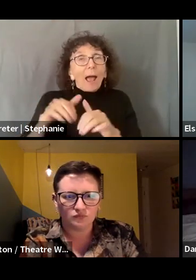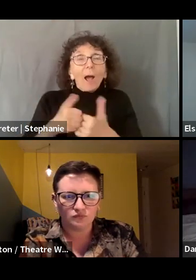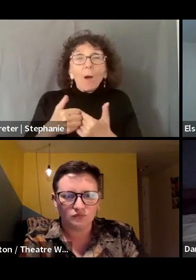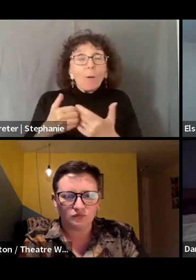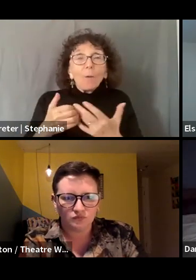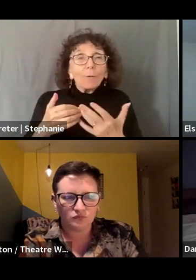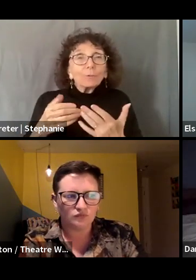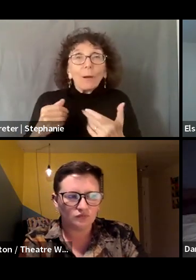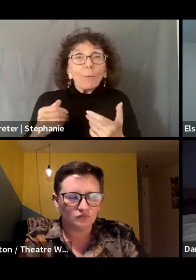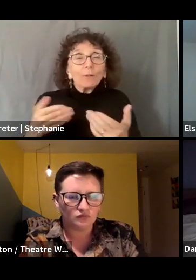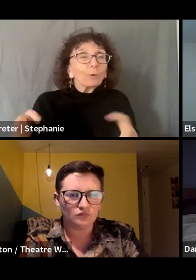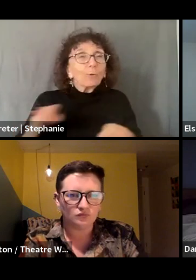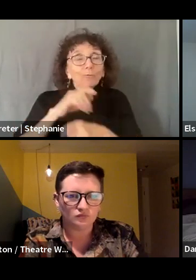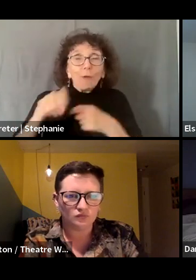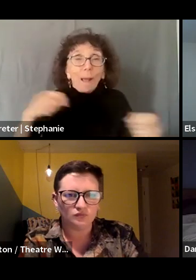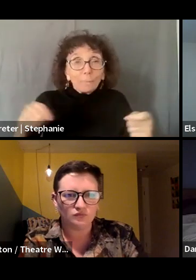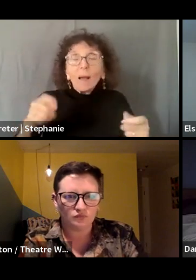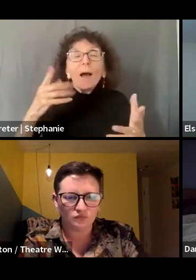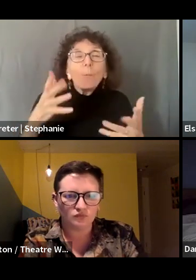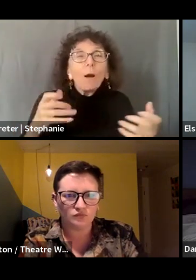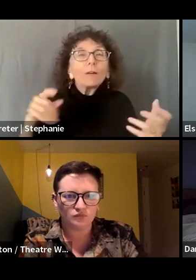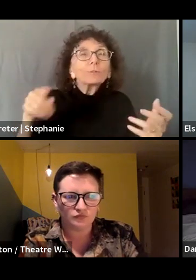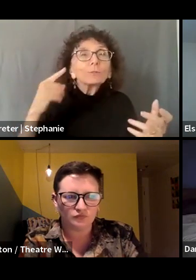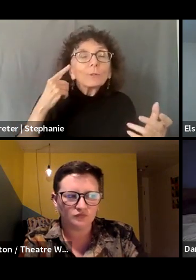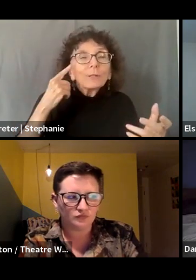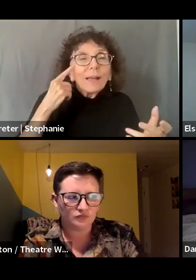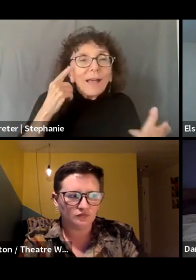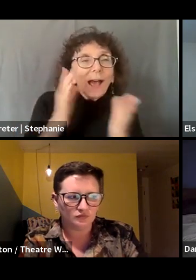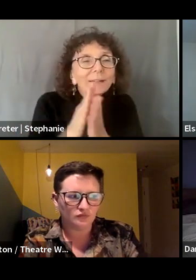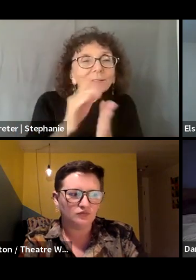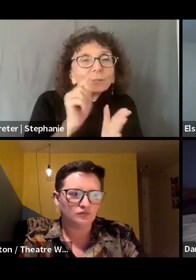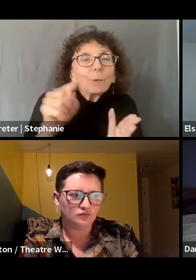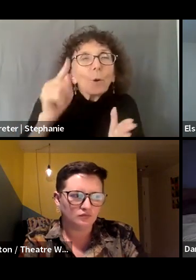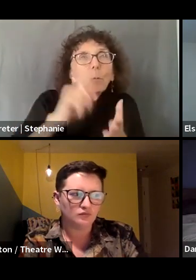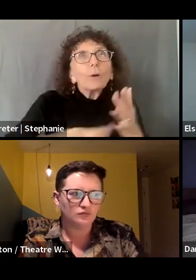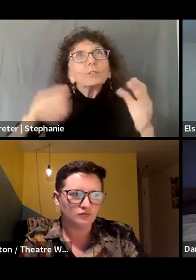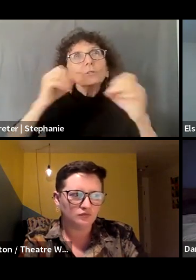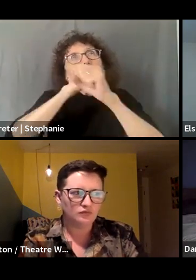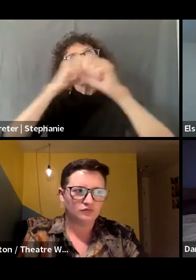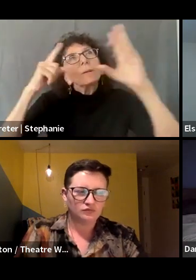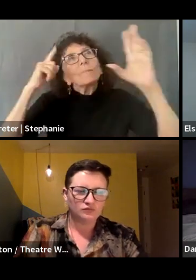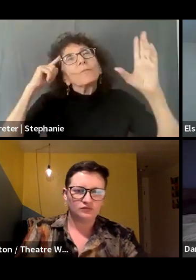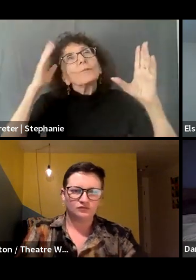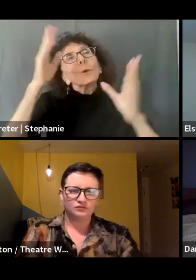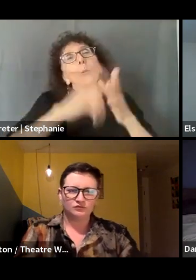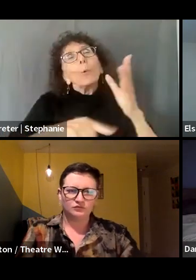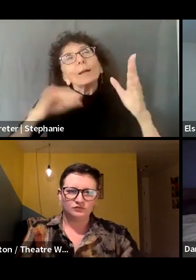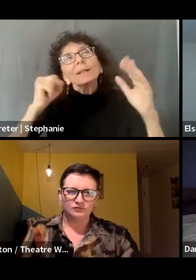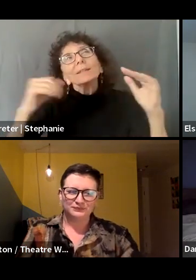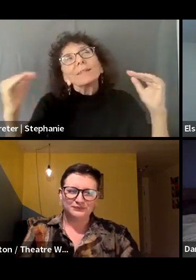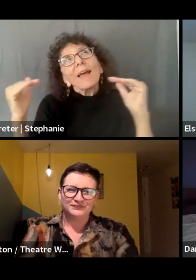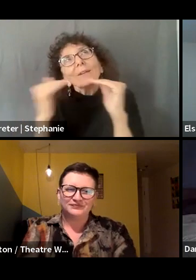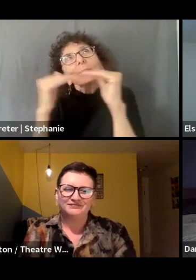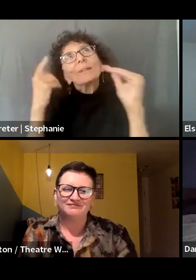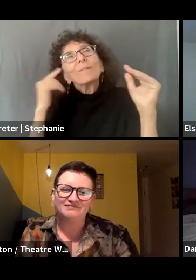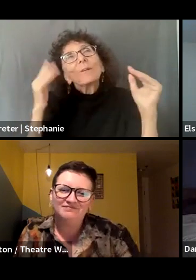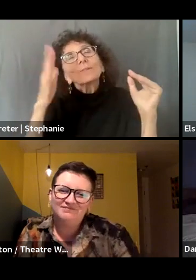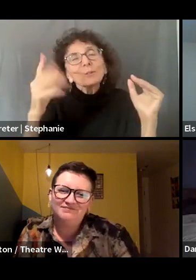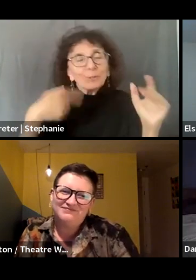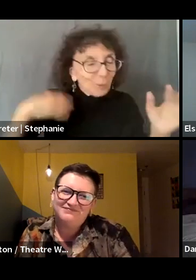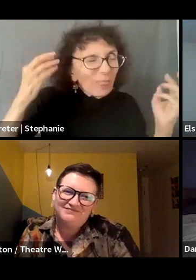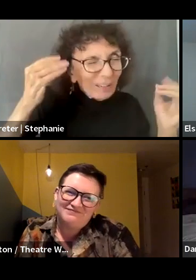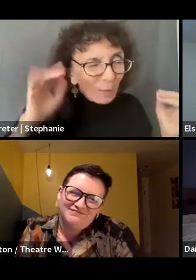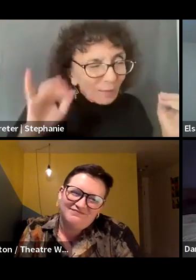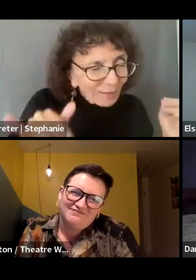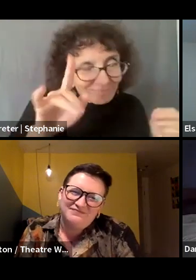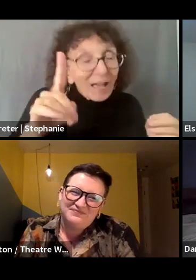future. What, you know, what does a more equitable future look like for you? What is your vision for that? So, uh, put that in your brain and, and percolate on it. But while,